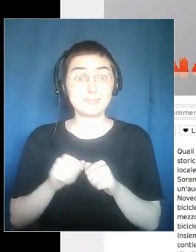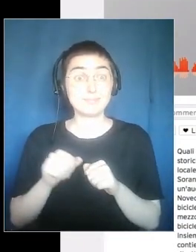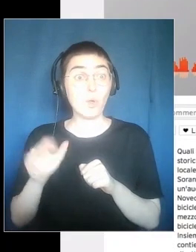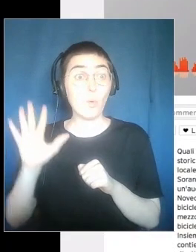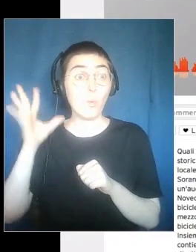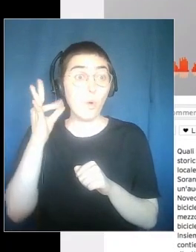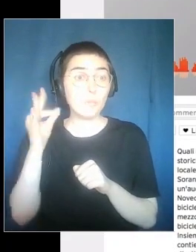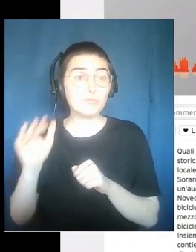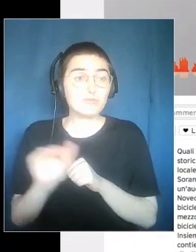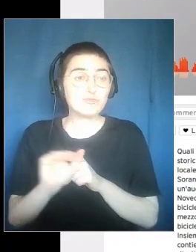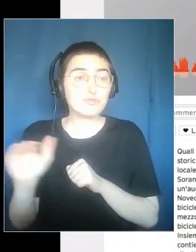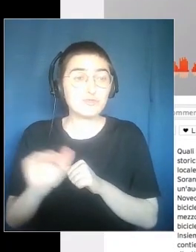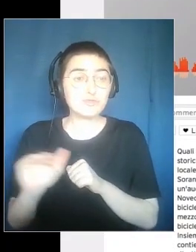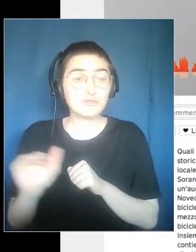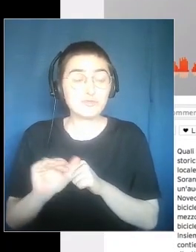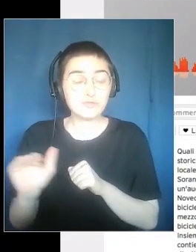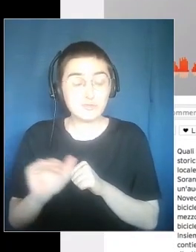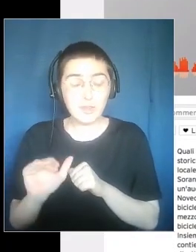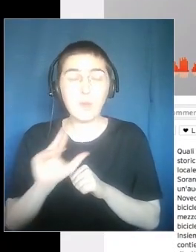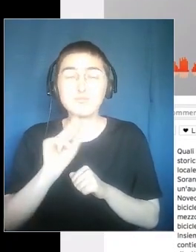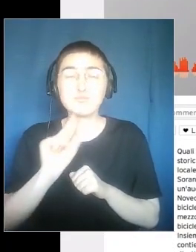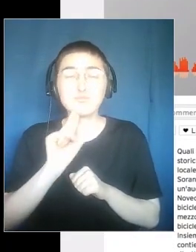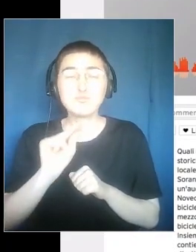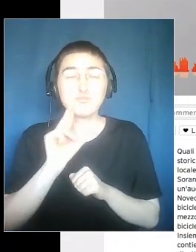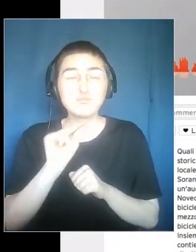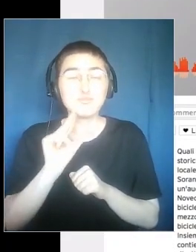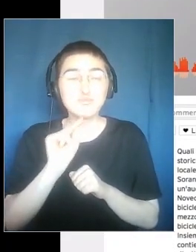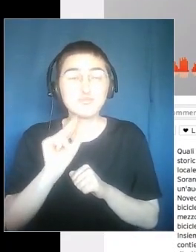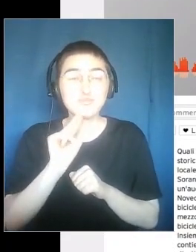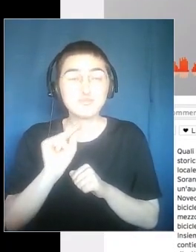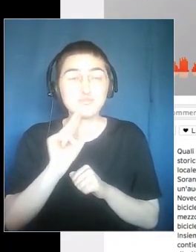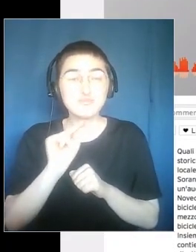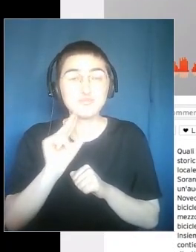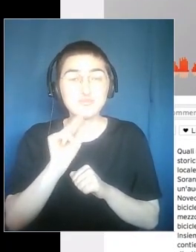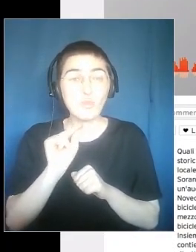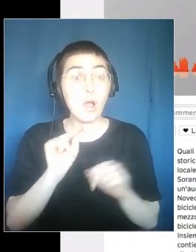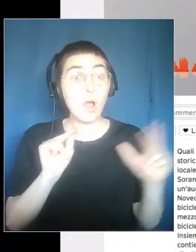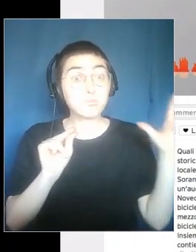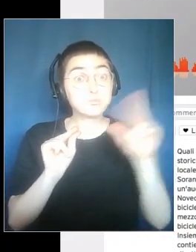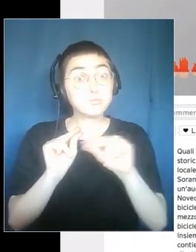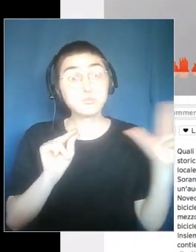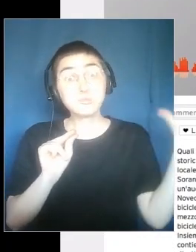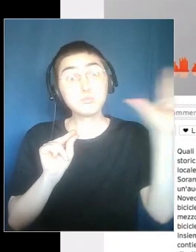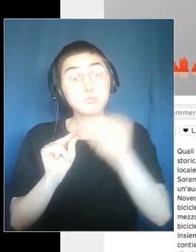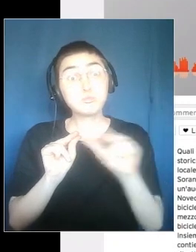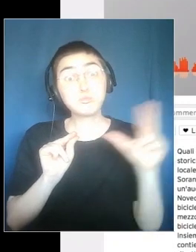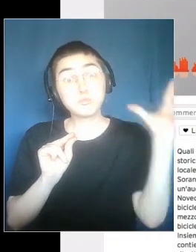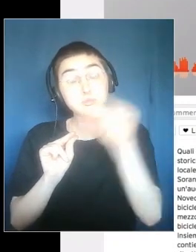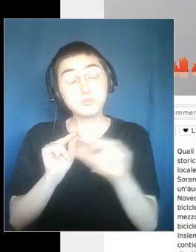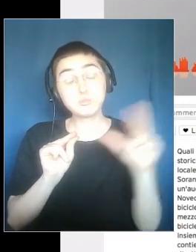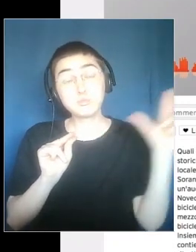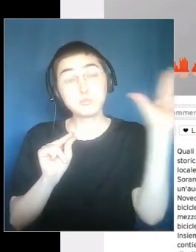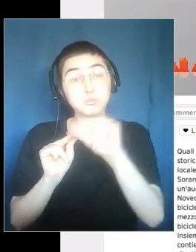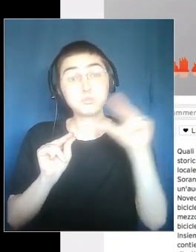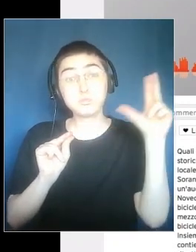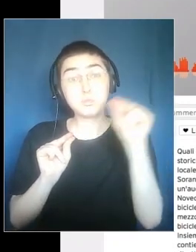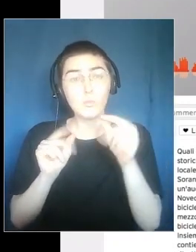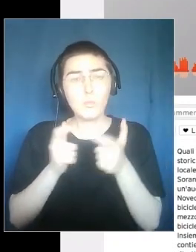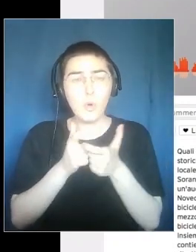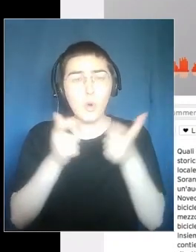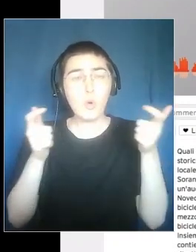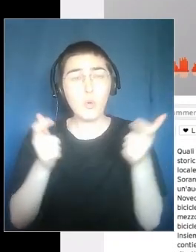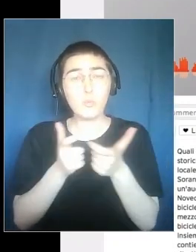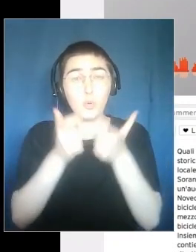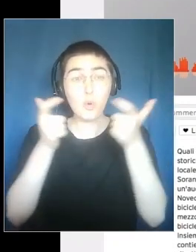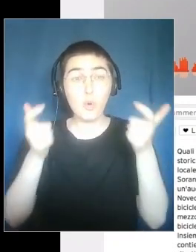Arrivato con l raffirò, stacco, e dopo mi prendo il e non trovato per prima. Berri,